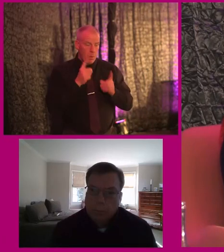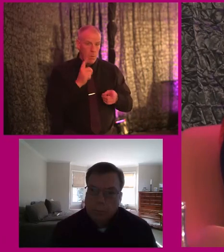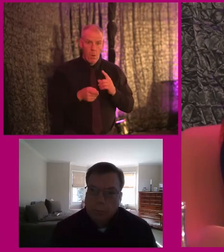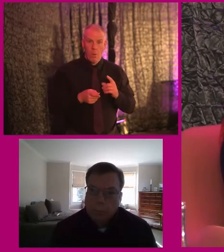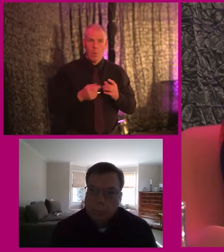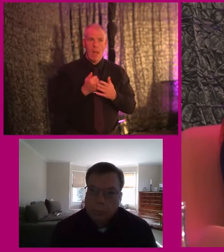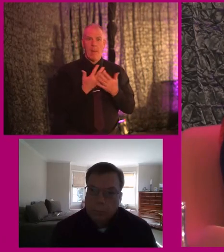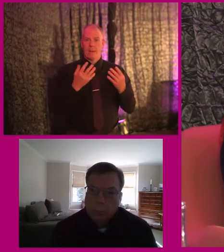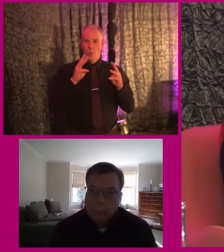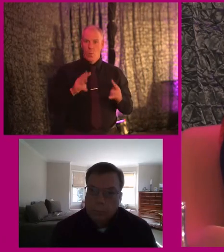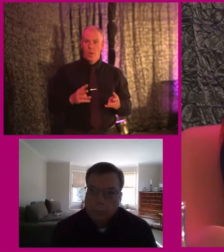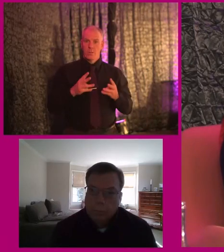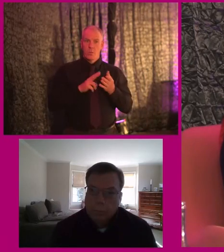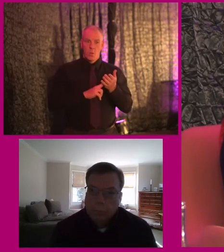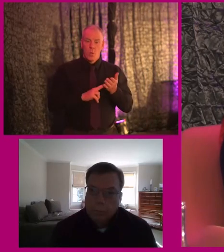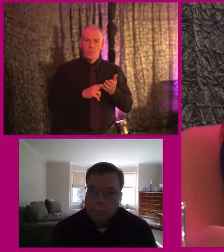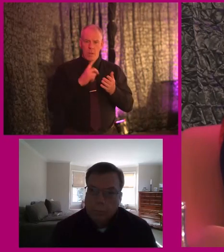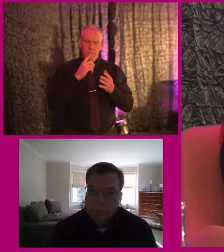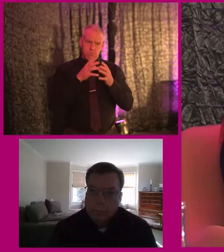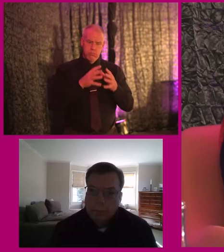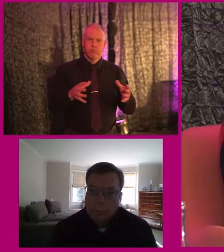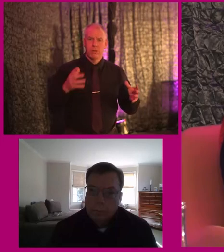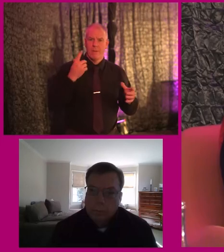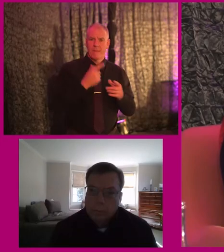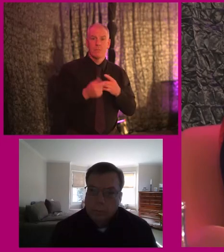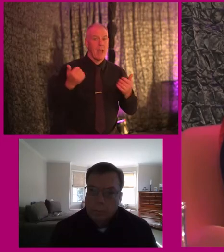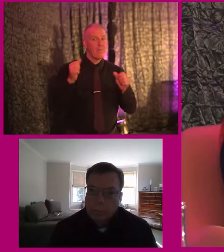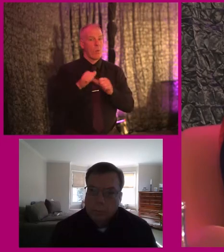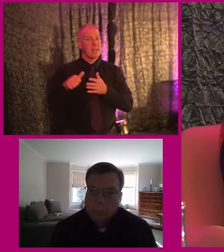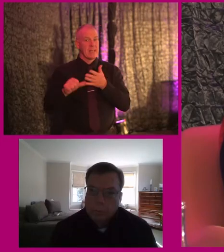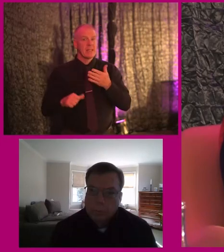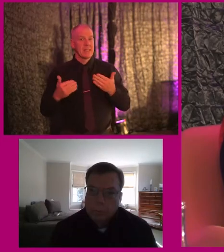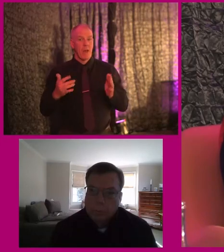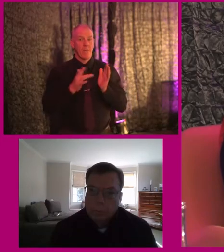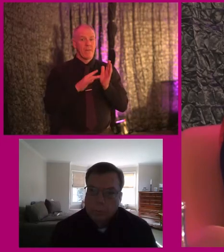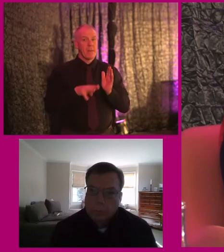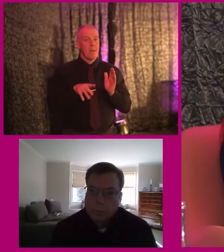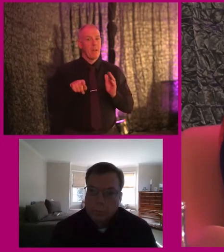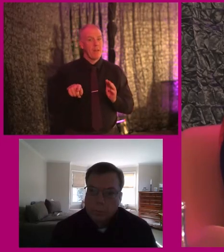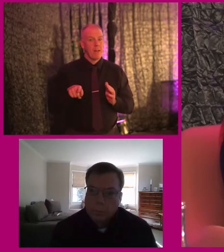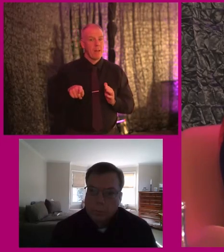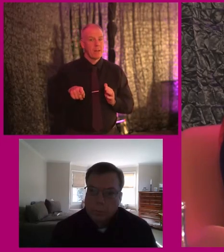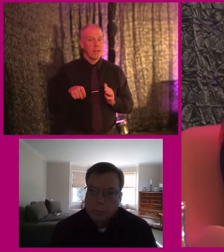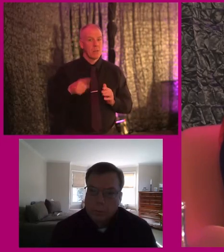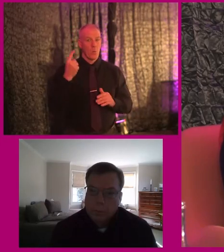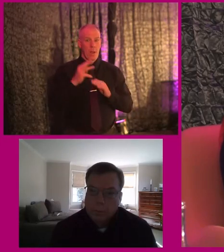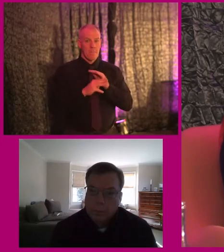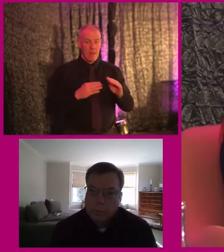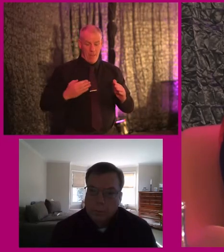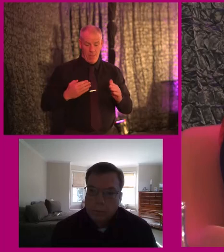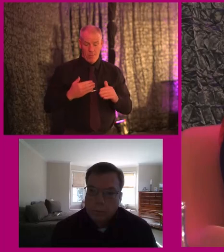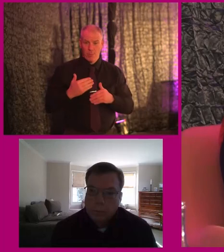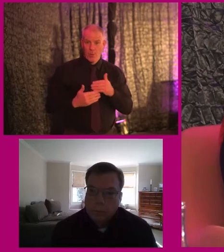the uptake was going to be. And it was, it's really, really, you know, like, and we have a waiting list already of 15 people, you know, and that's a month and a half into it.